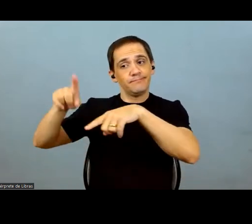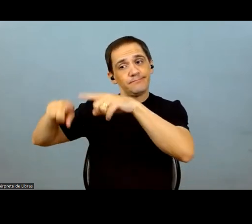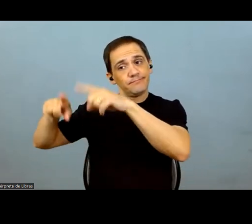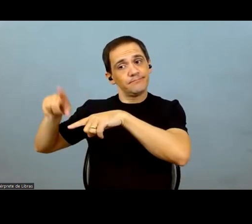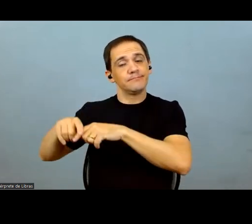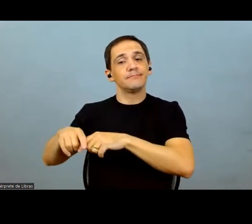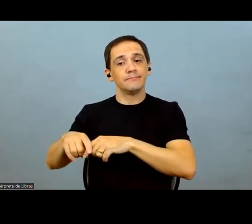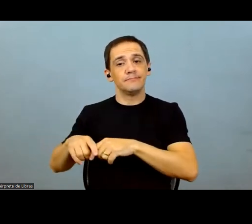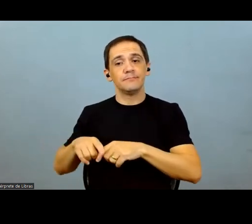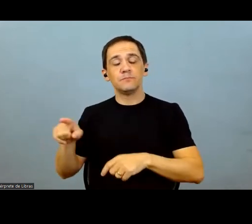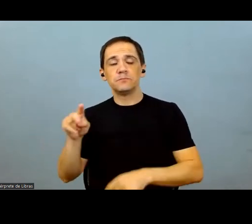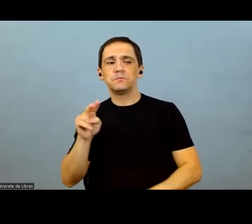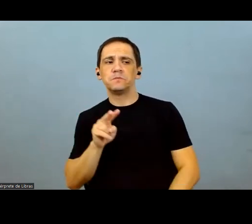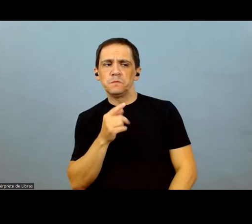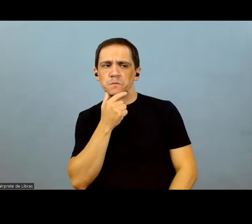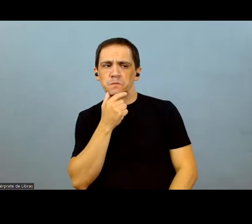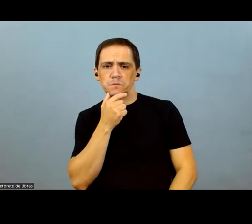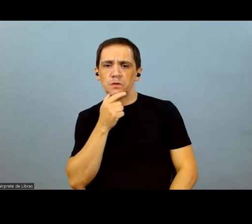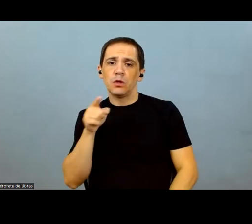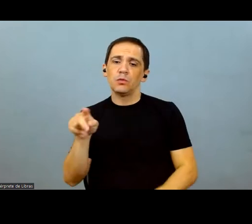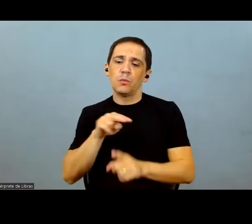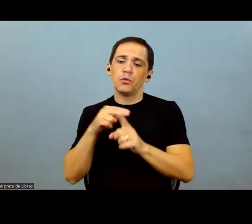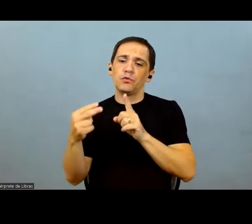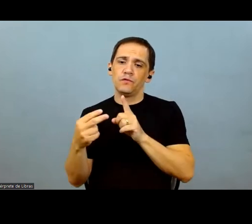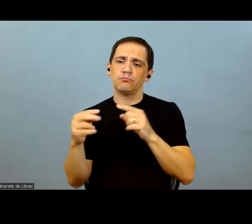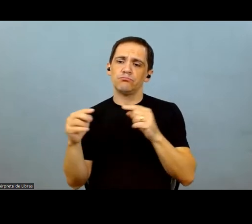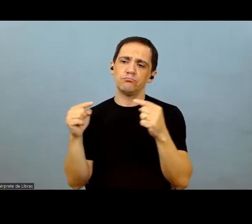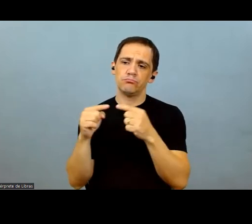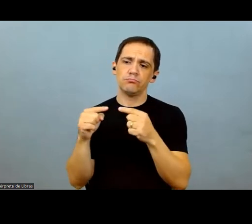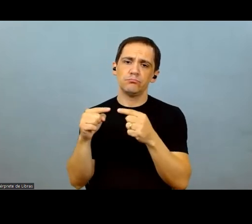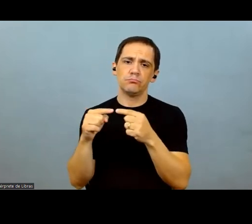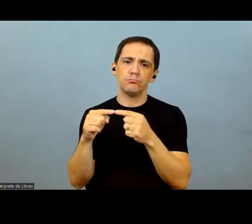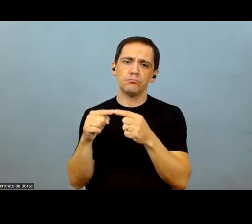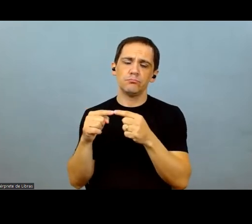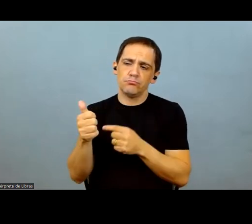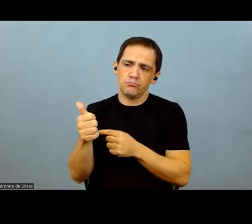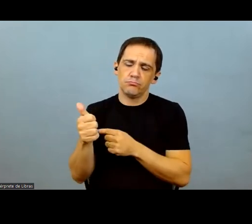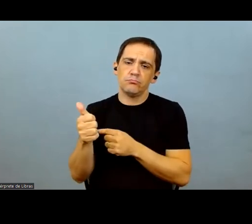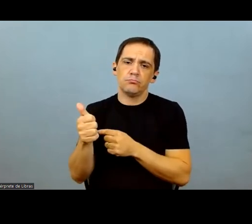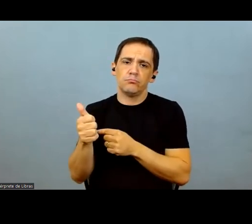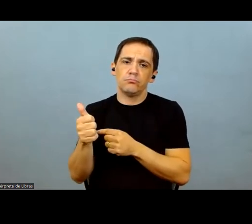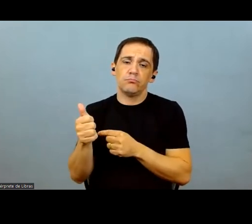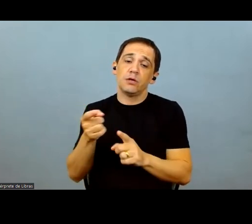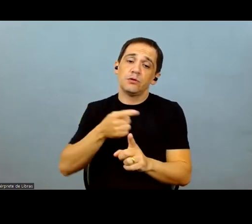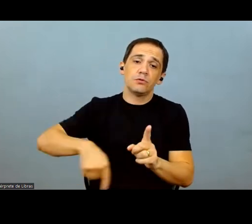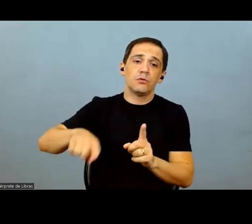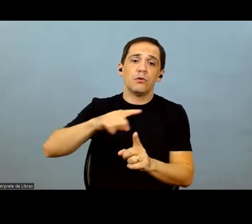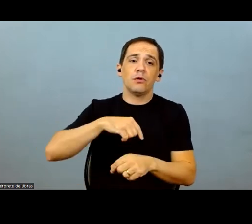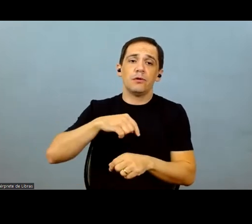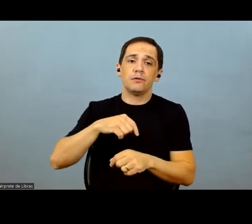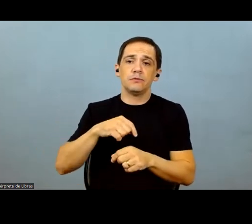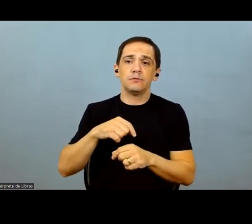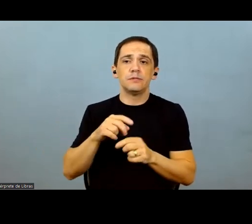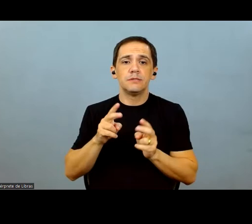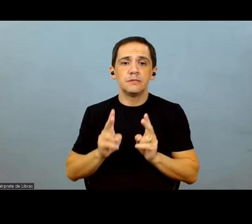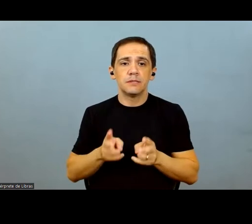until the end of the year. So I think that your interpretation is very coherent to the scenario. And that's why